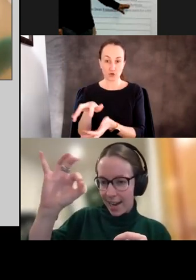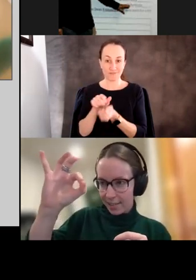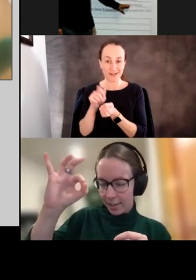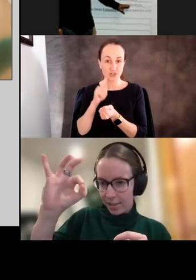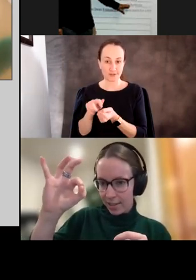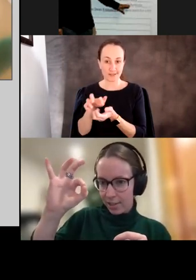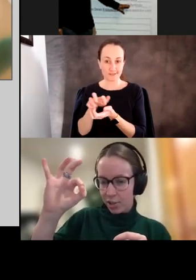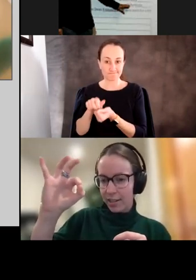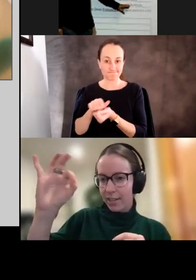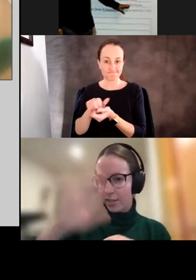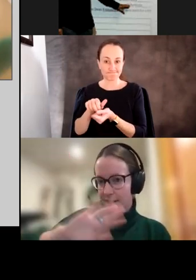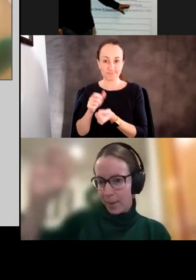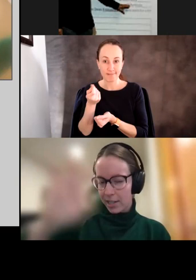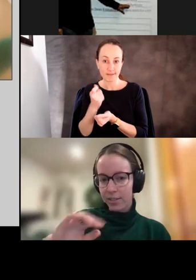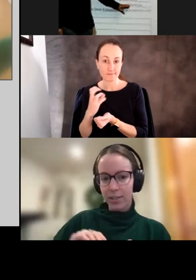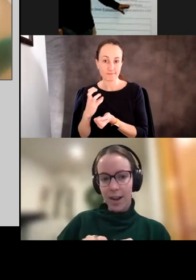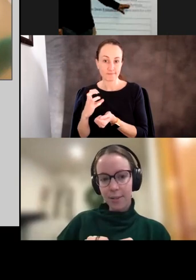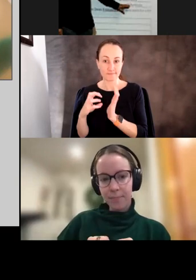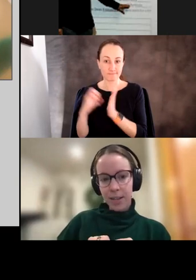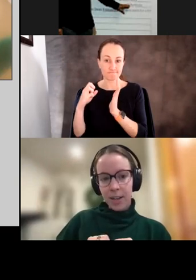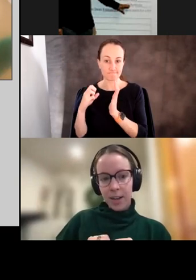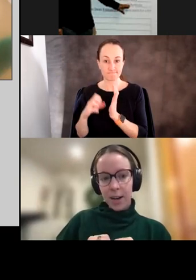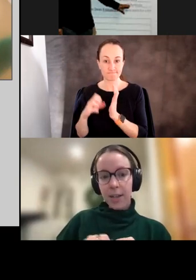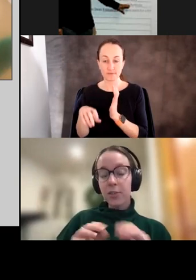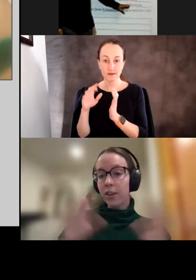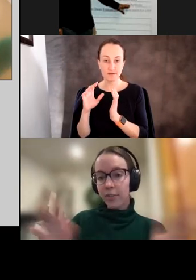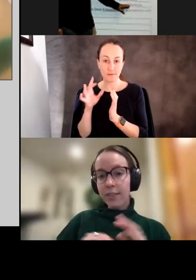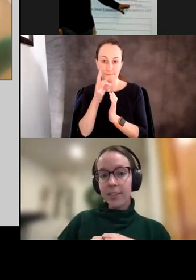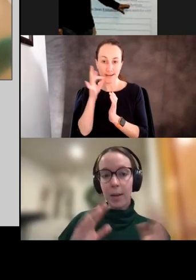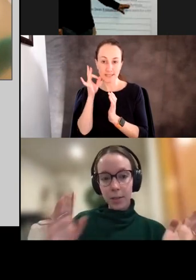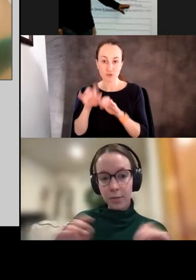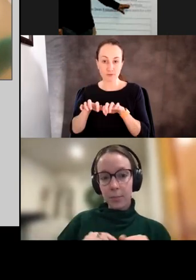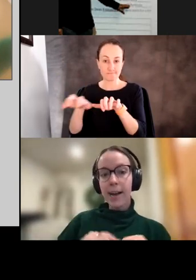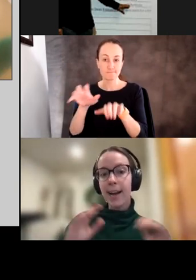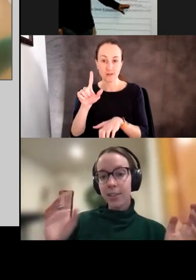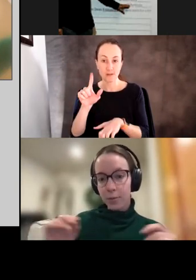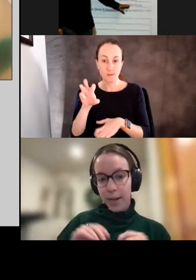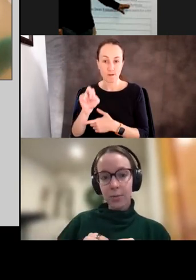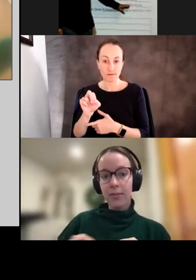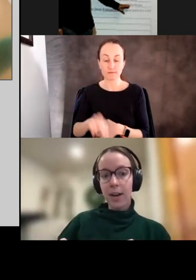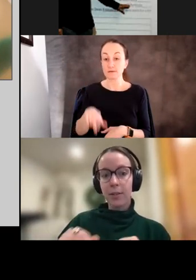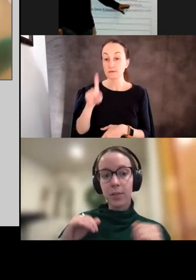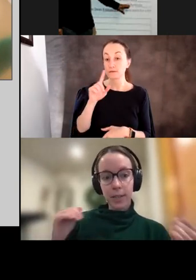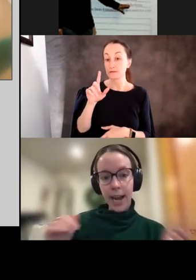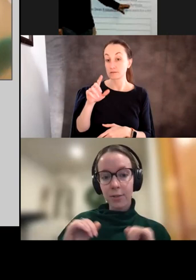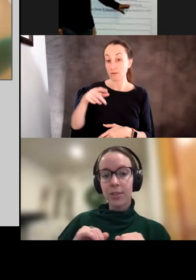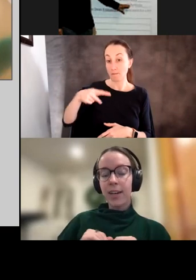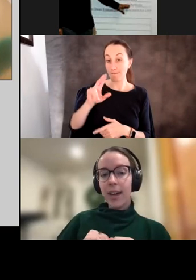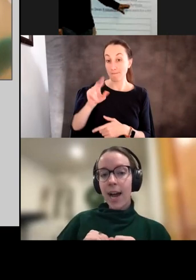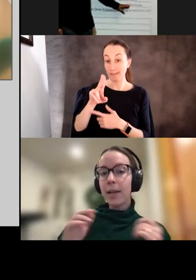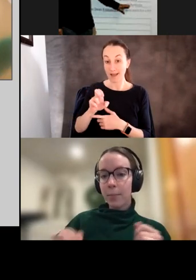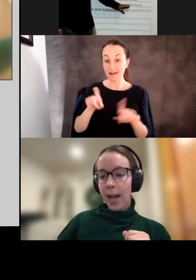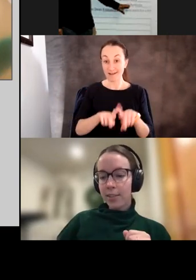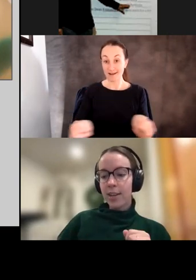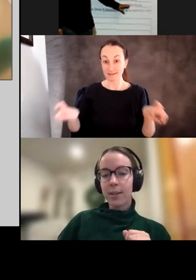away at a little, a little chunk of a bacterial lawn. And so for, for every sample, you would do a plaque assay. would wait 12 hours. You would count